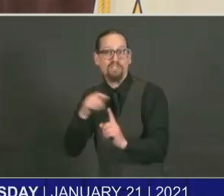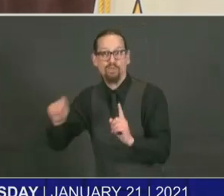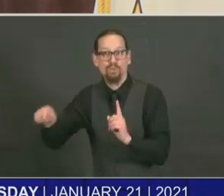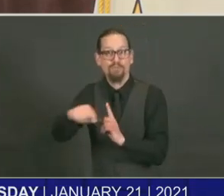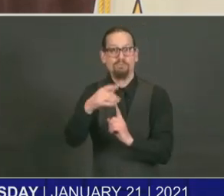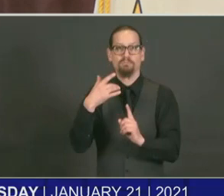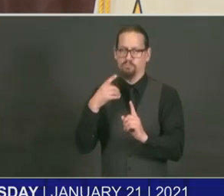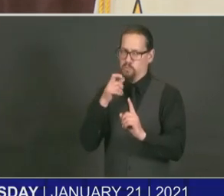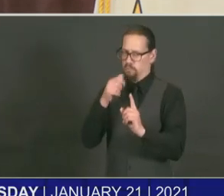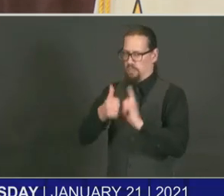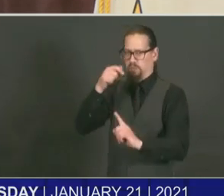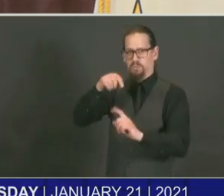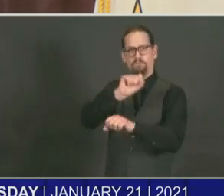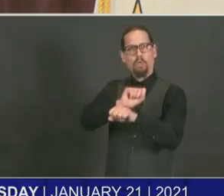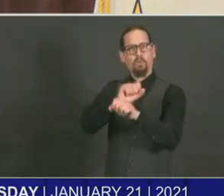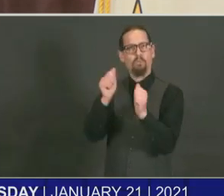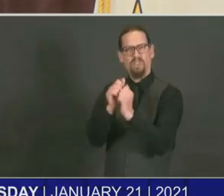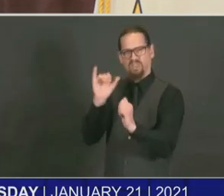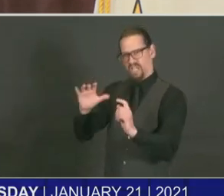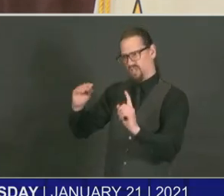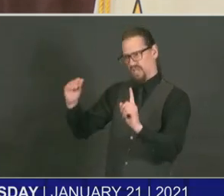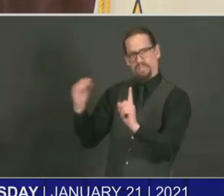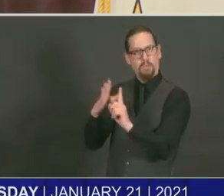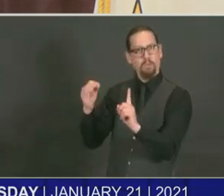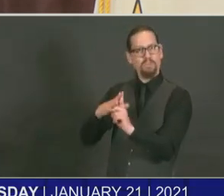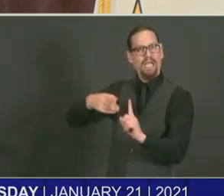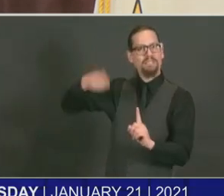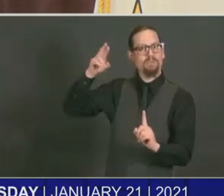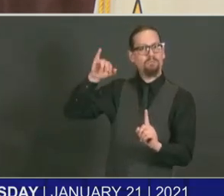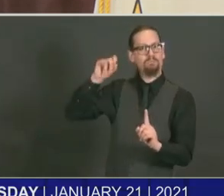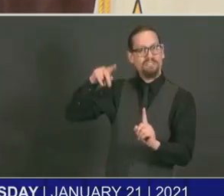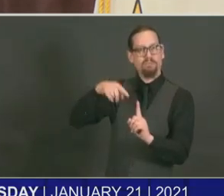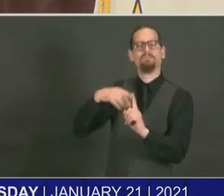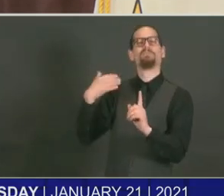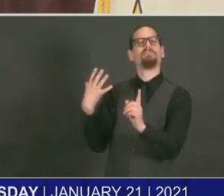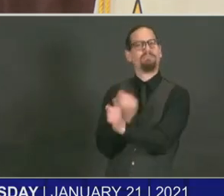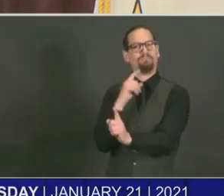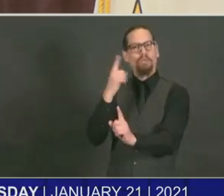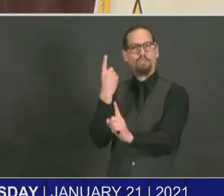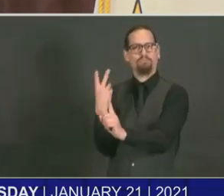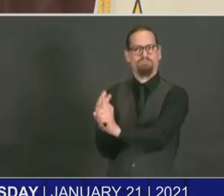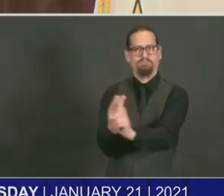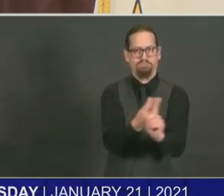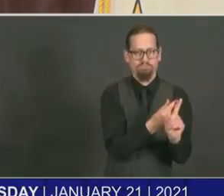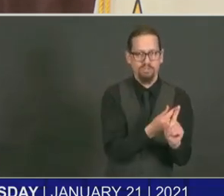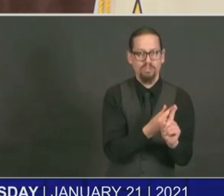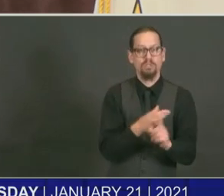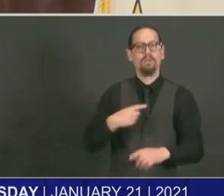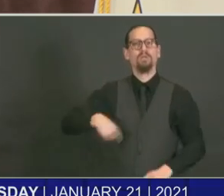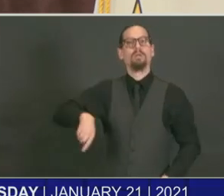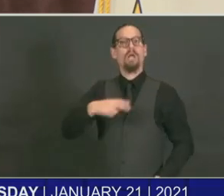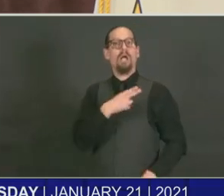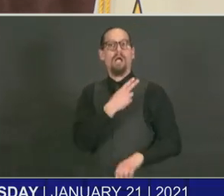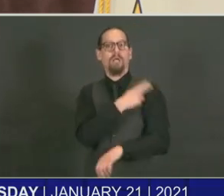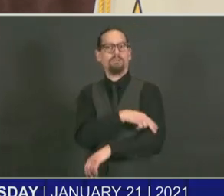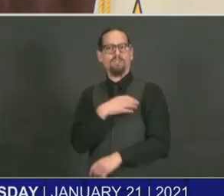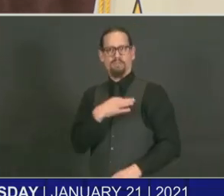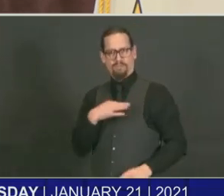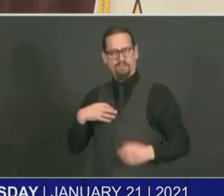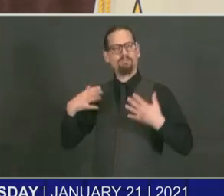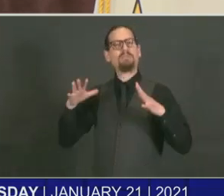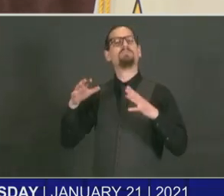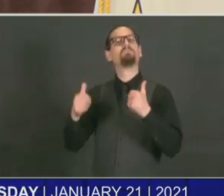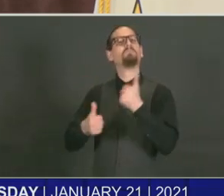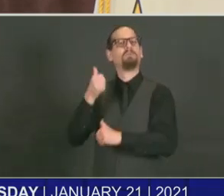vaccinated after them because even though they may not be actually patient-facing, they are part of what makes a hospital